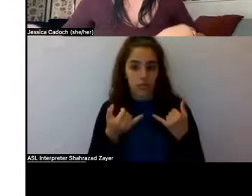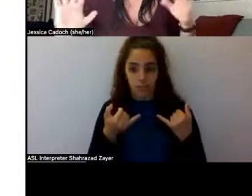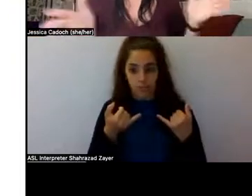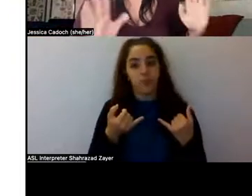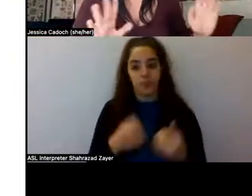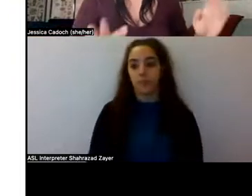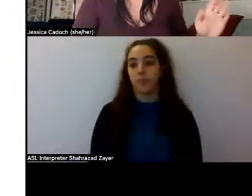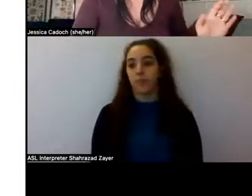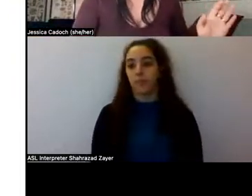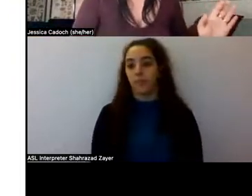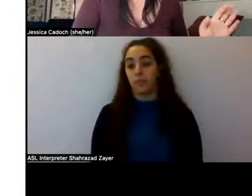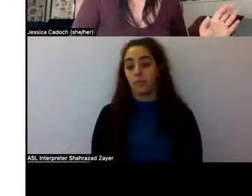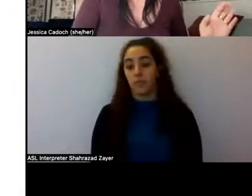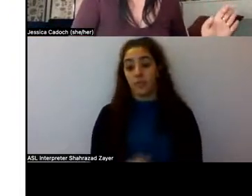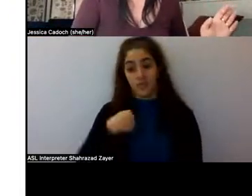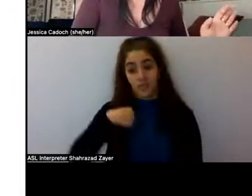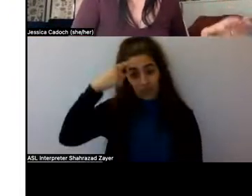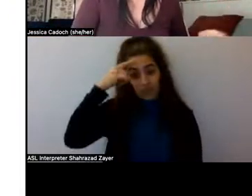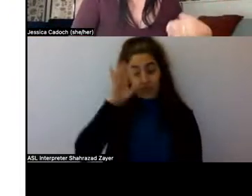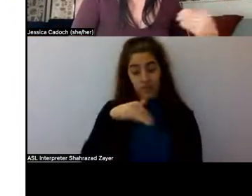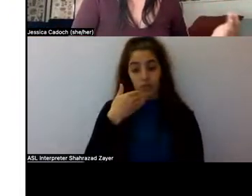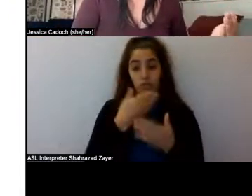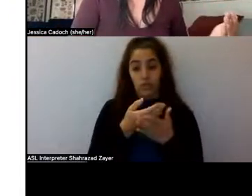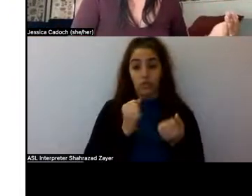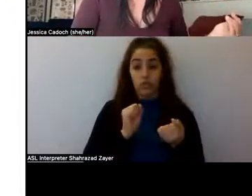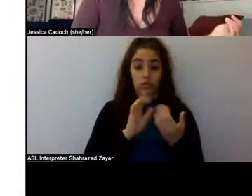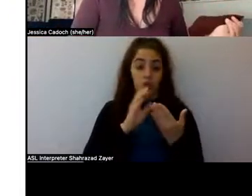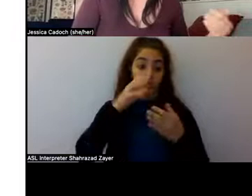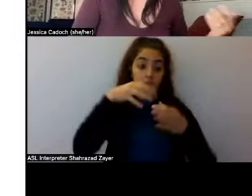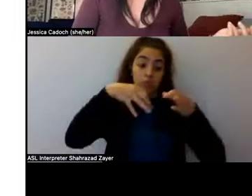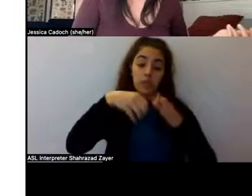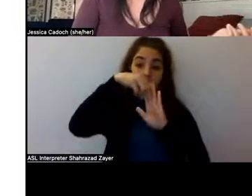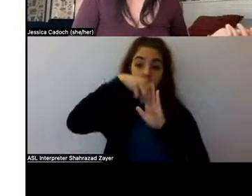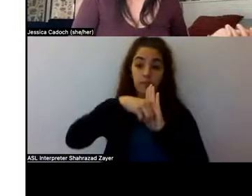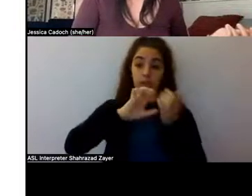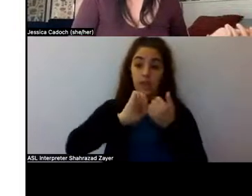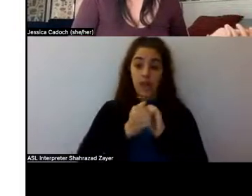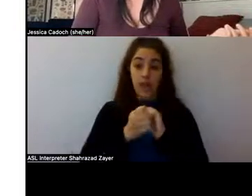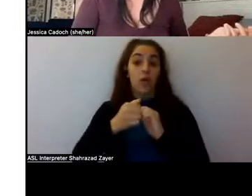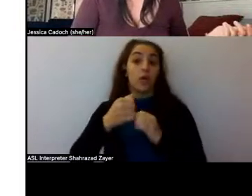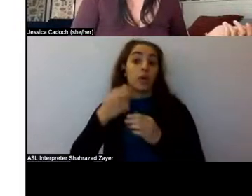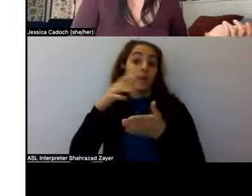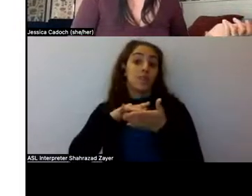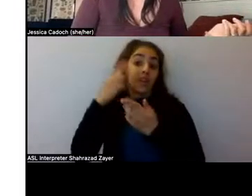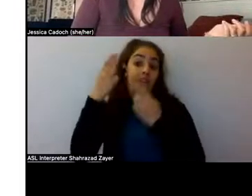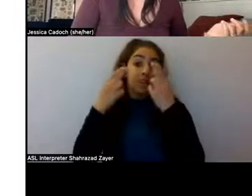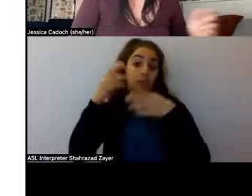So I really think that that's a good way to explain, um, how, um, psychedelics work in the brain.